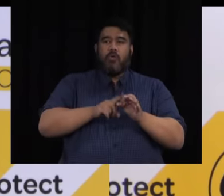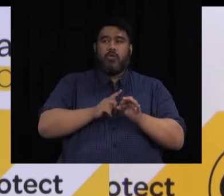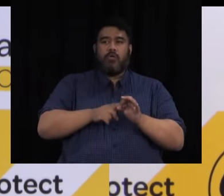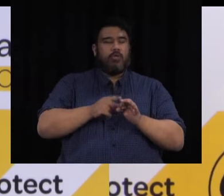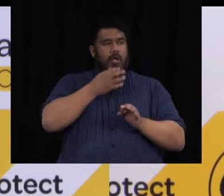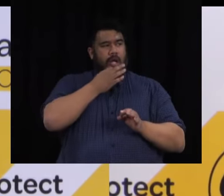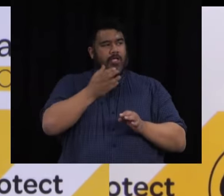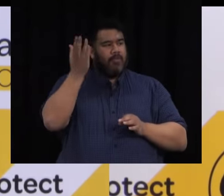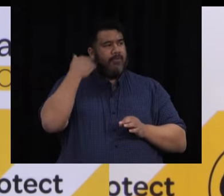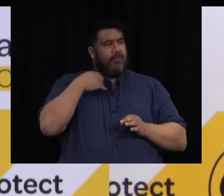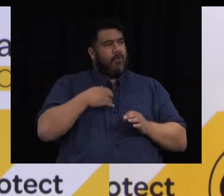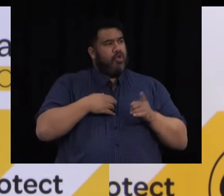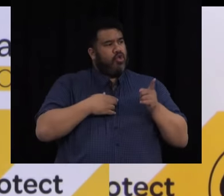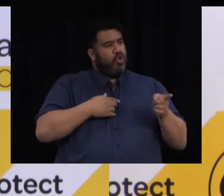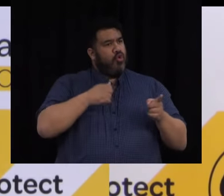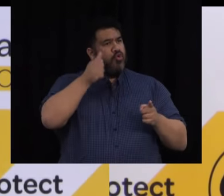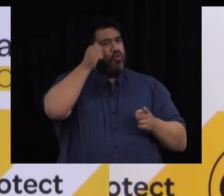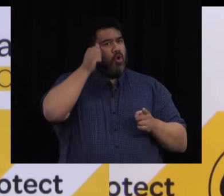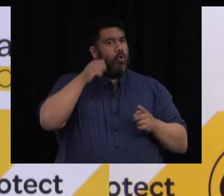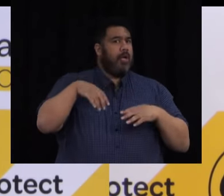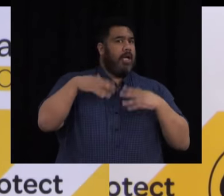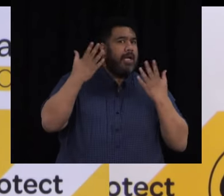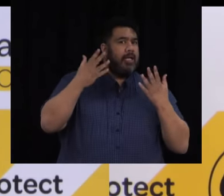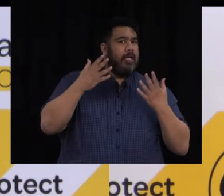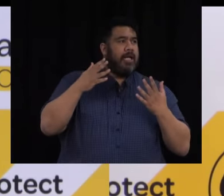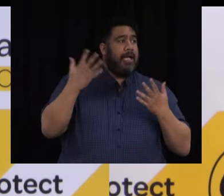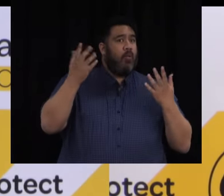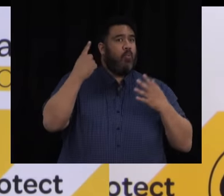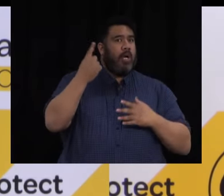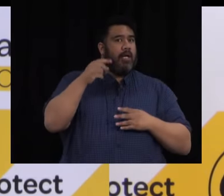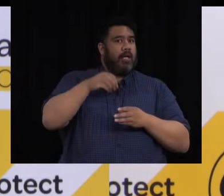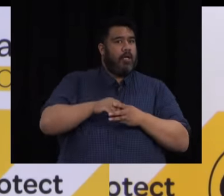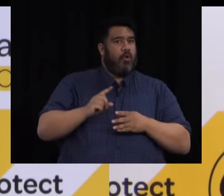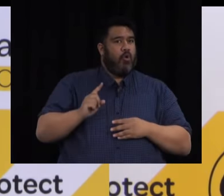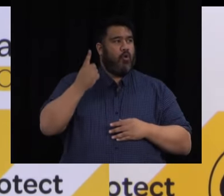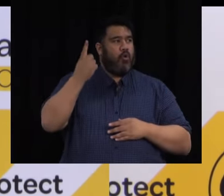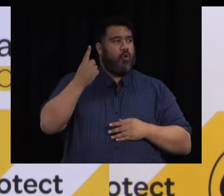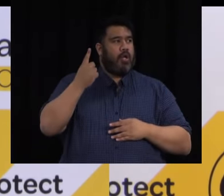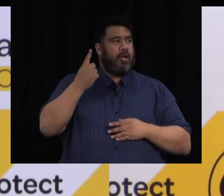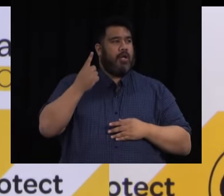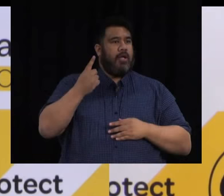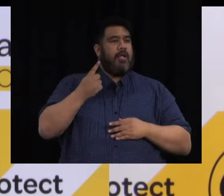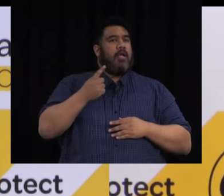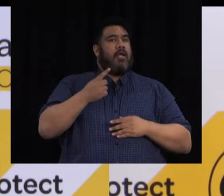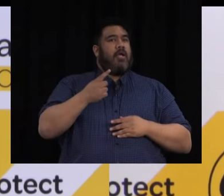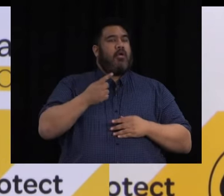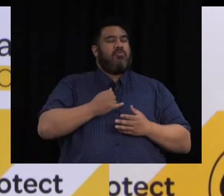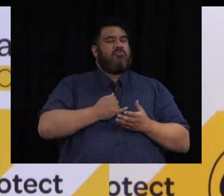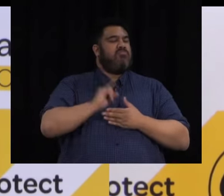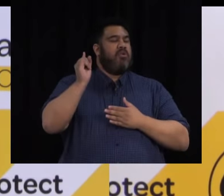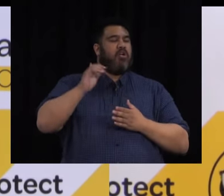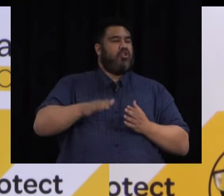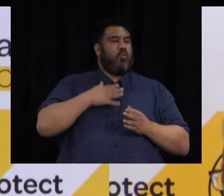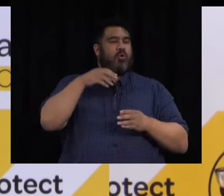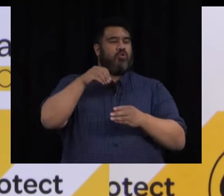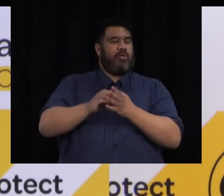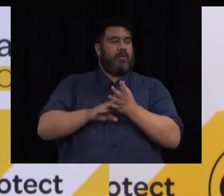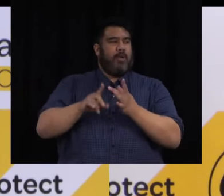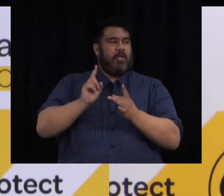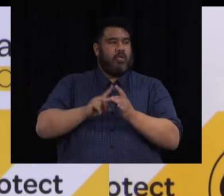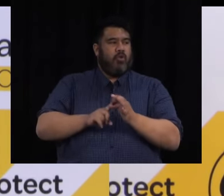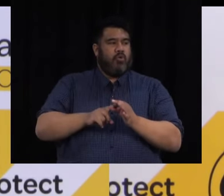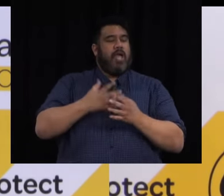that I asked before. Are you aware of anybody in Auckland during this outbreak that has refused to go to MIQ or has shown resistance, COVID positive people?